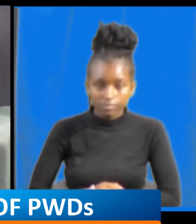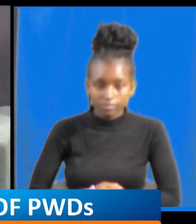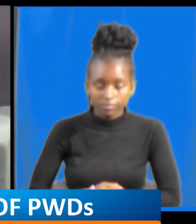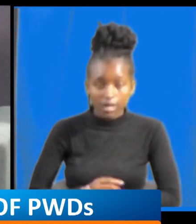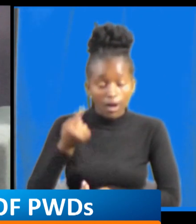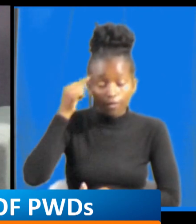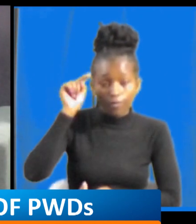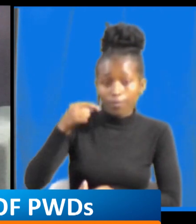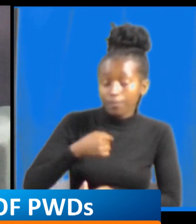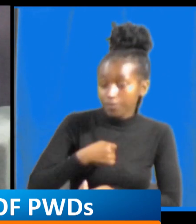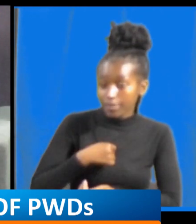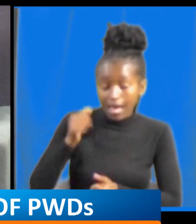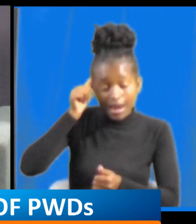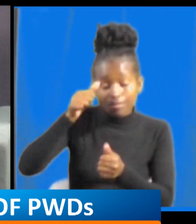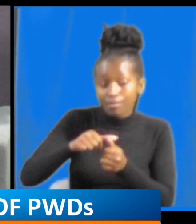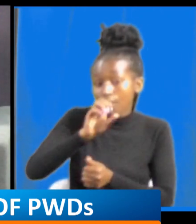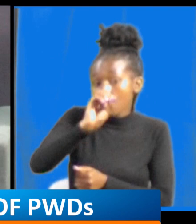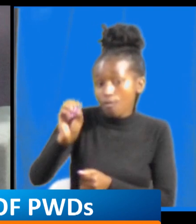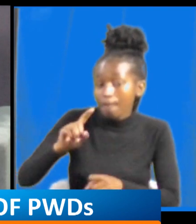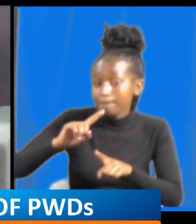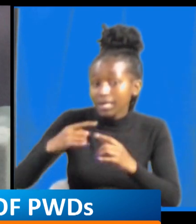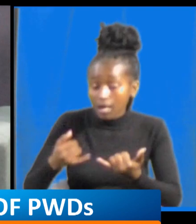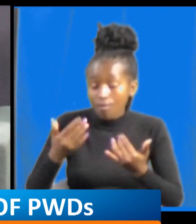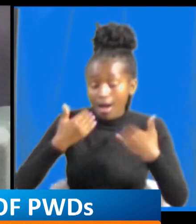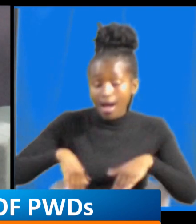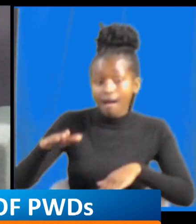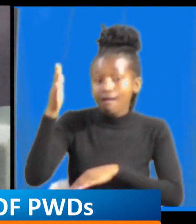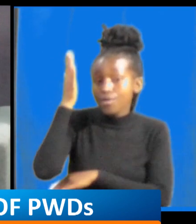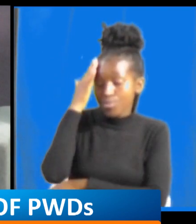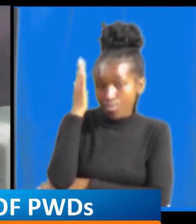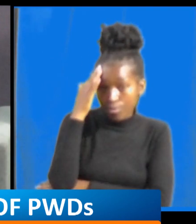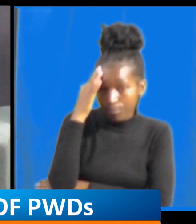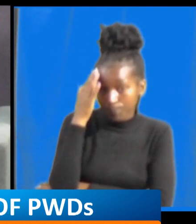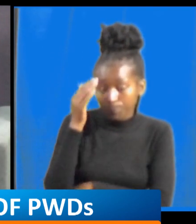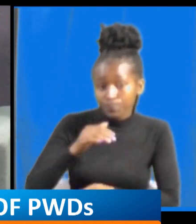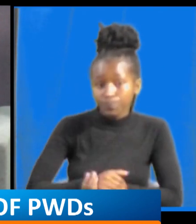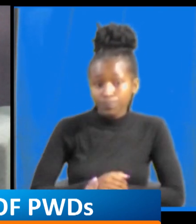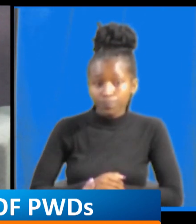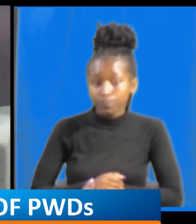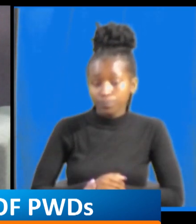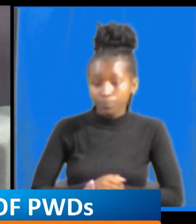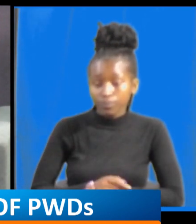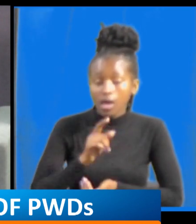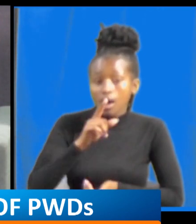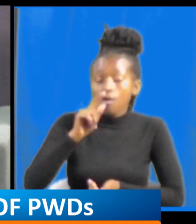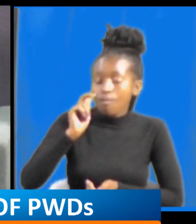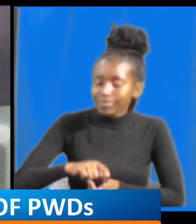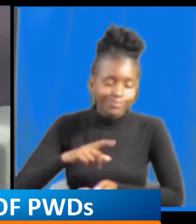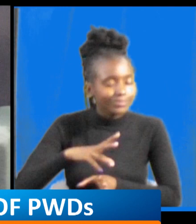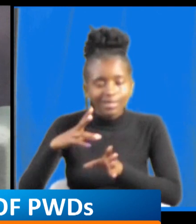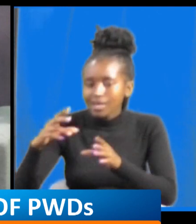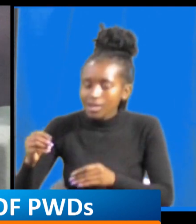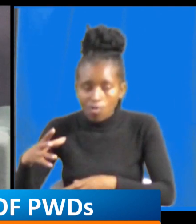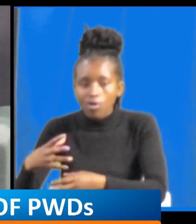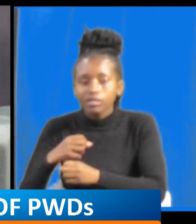you i don't remember anything yeah but what i can see you you just visit the organization the organization is